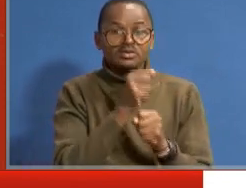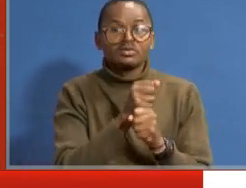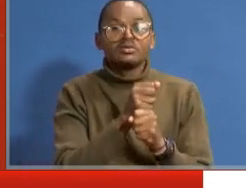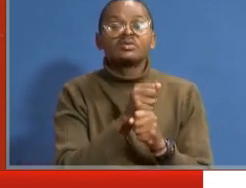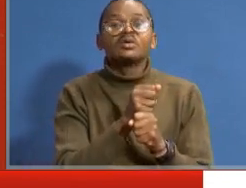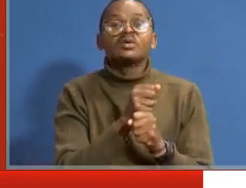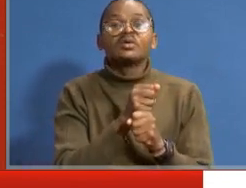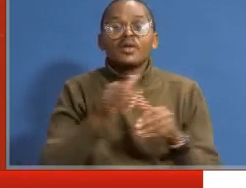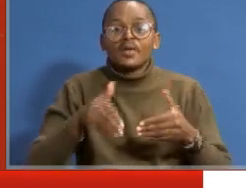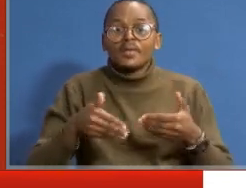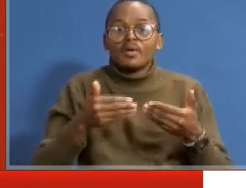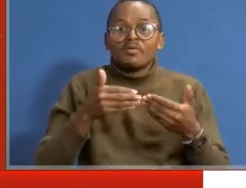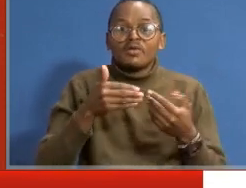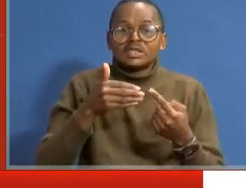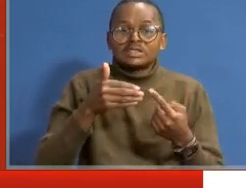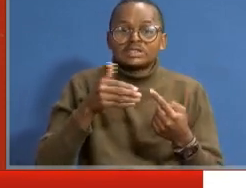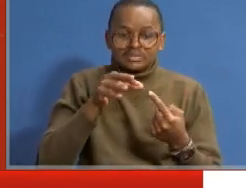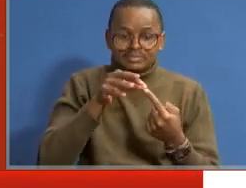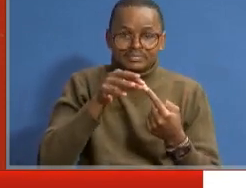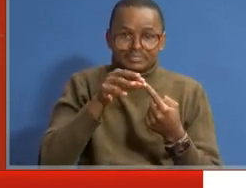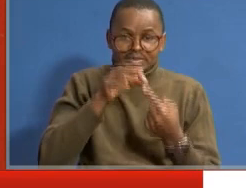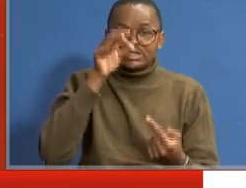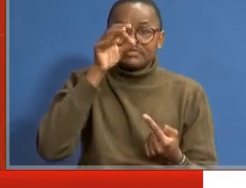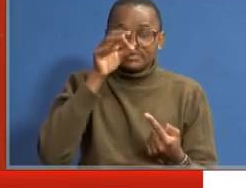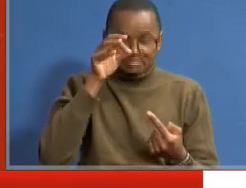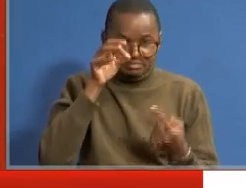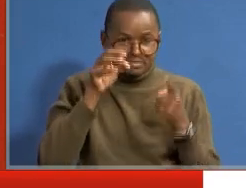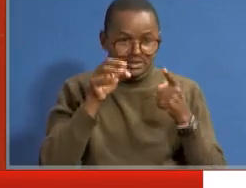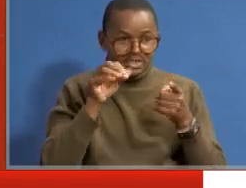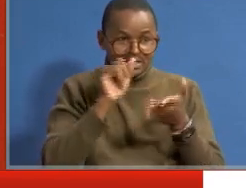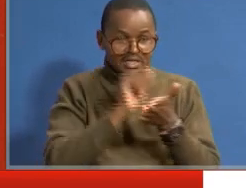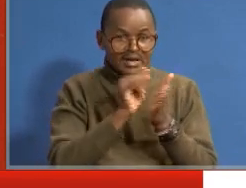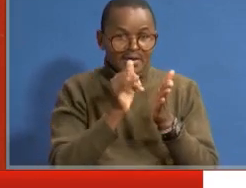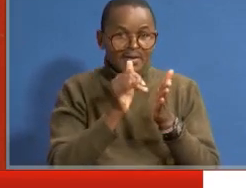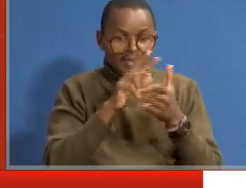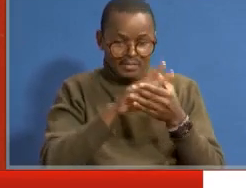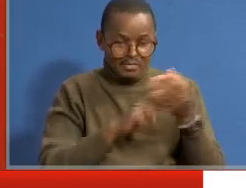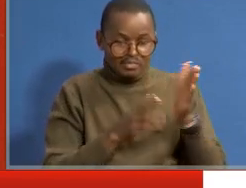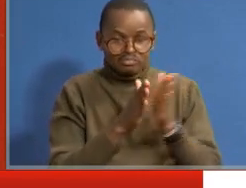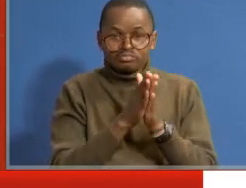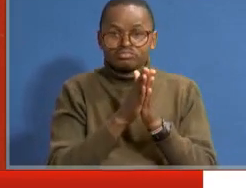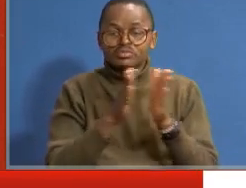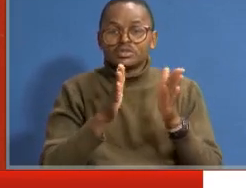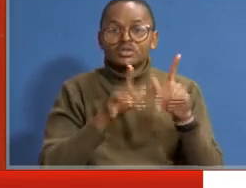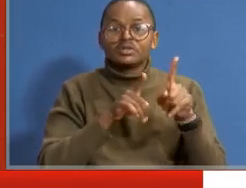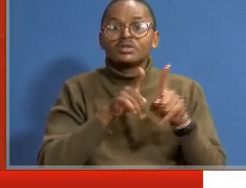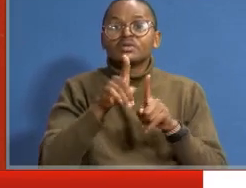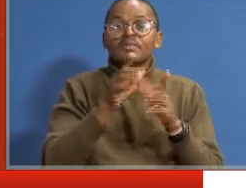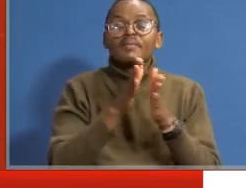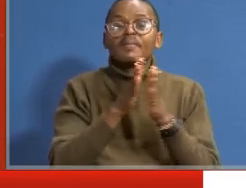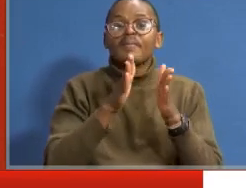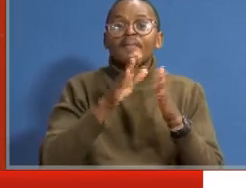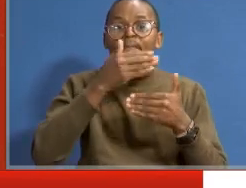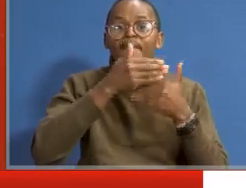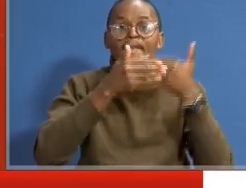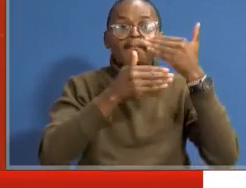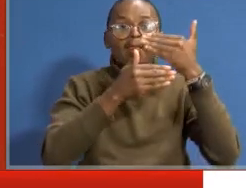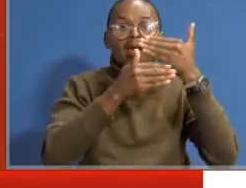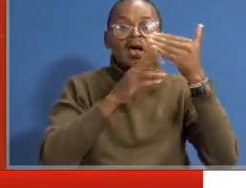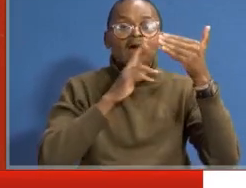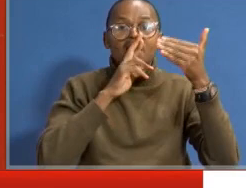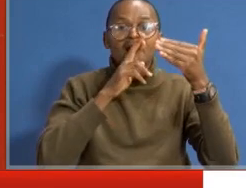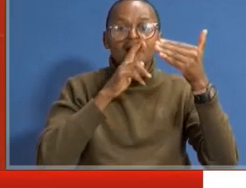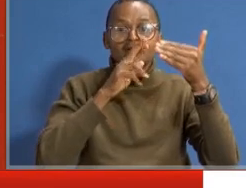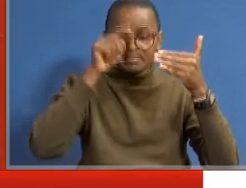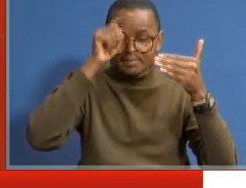at least provide specifications on access modifications that both public transport systems and public buildings are supposed to